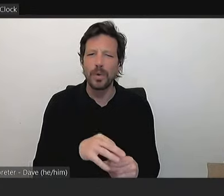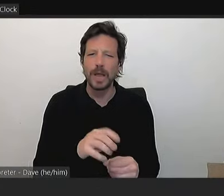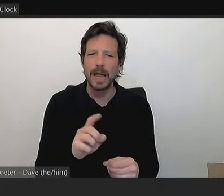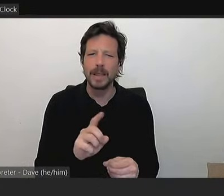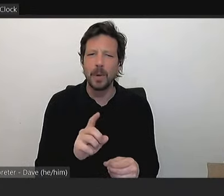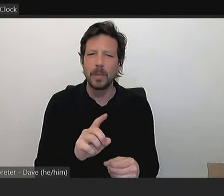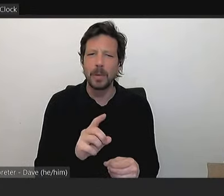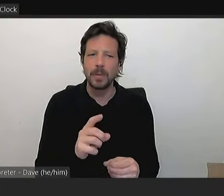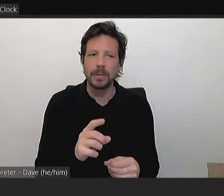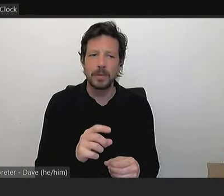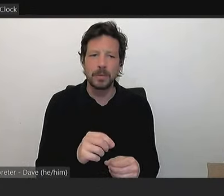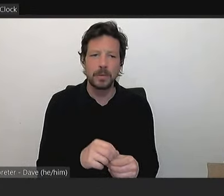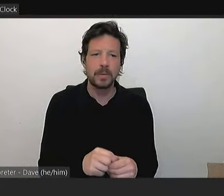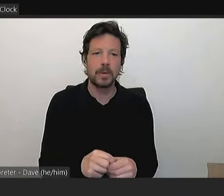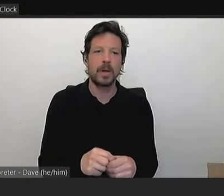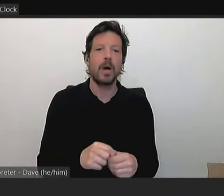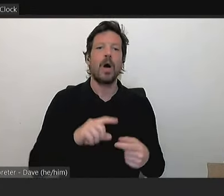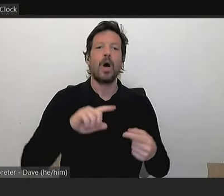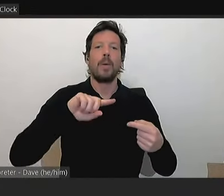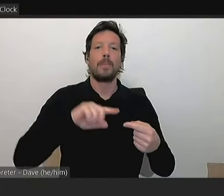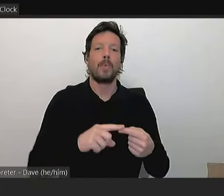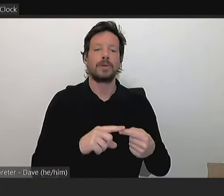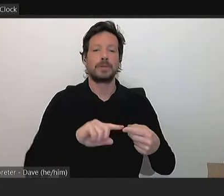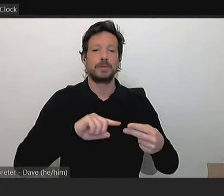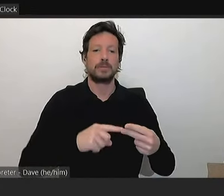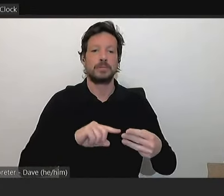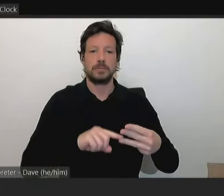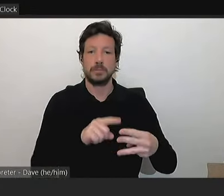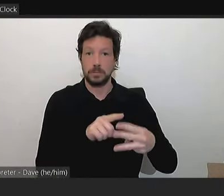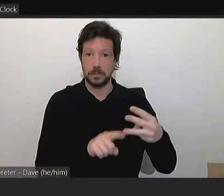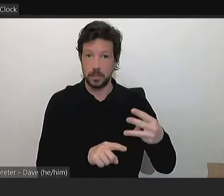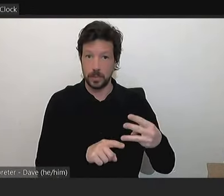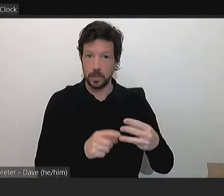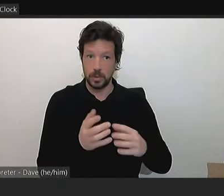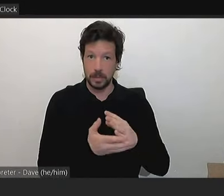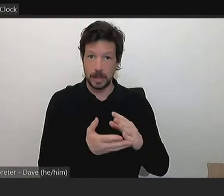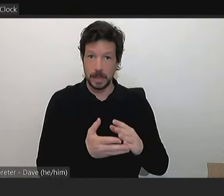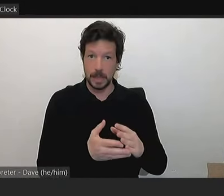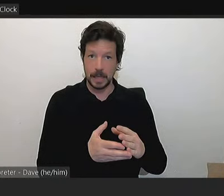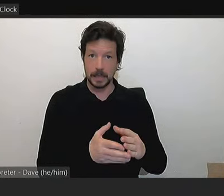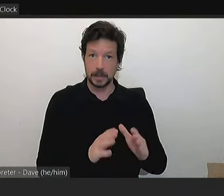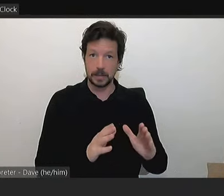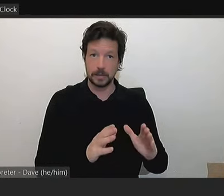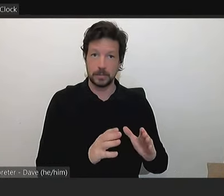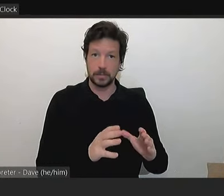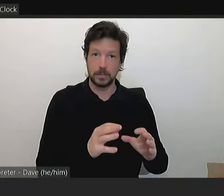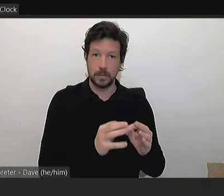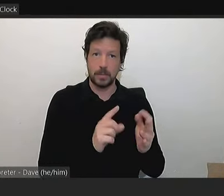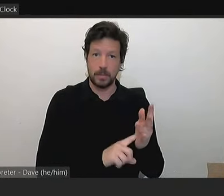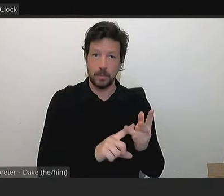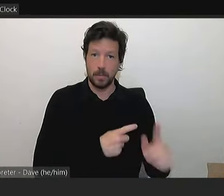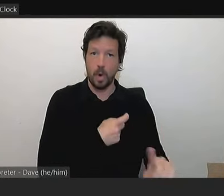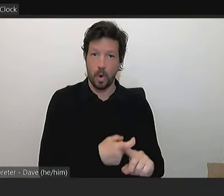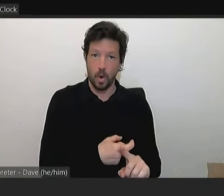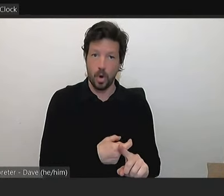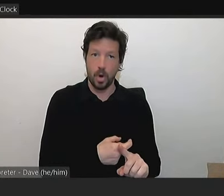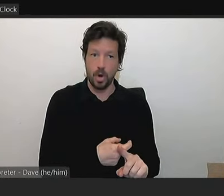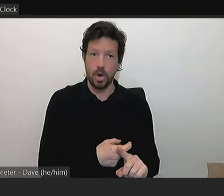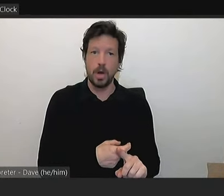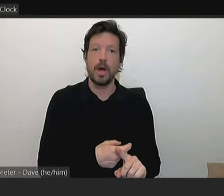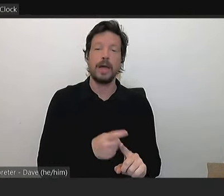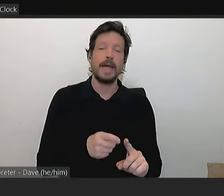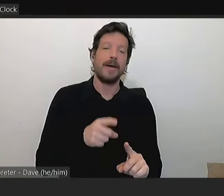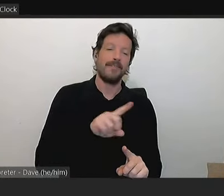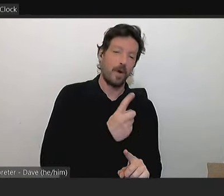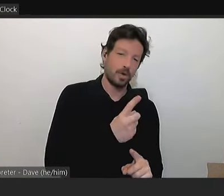This is points one, two and three. As a block item? Yes. So the first part was a procedure that we're